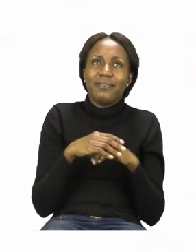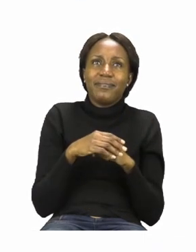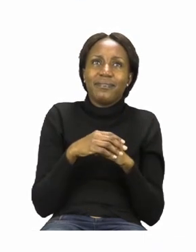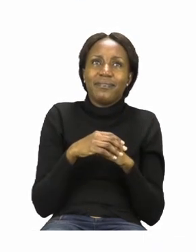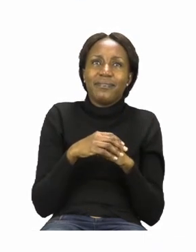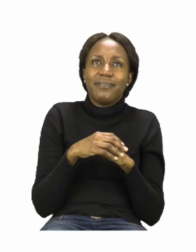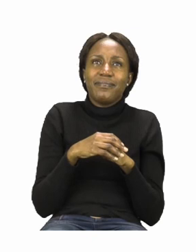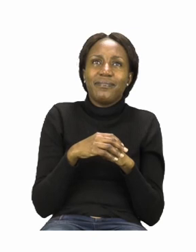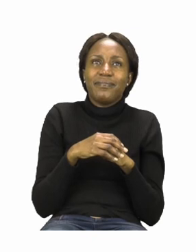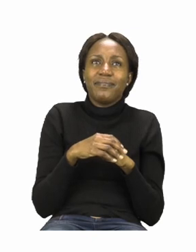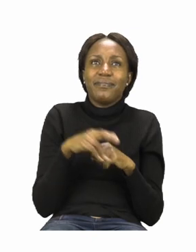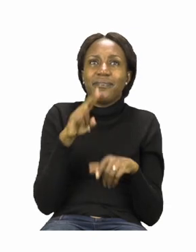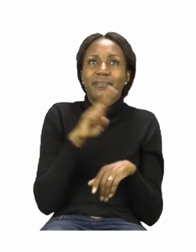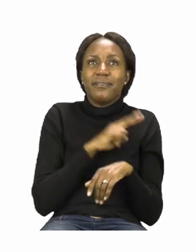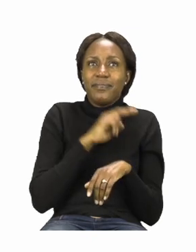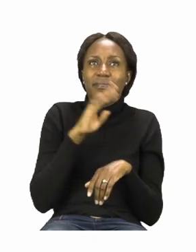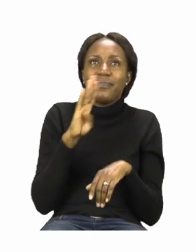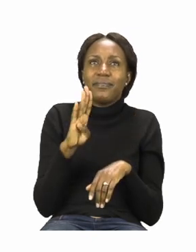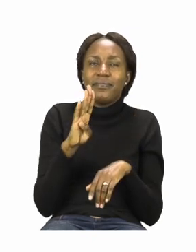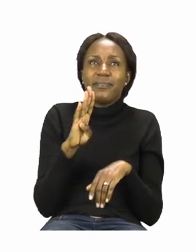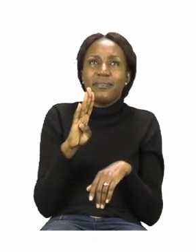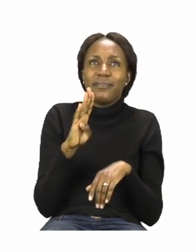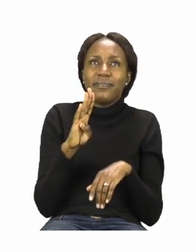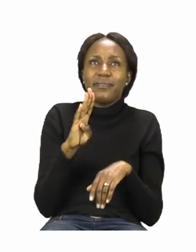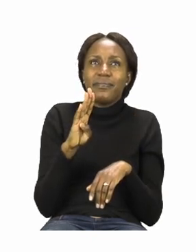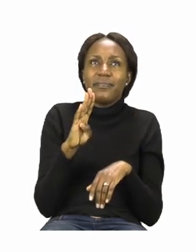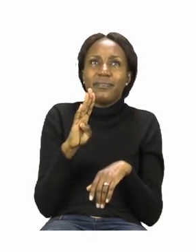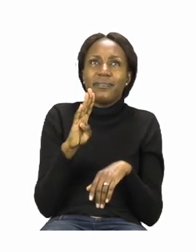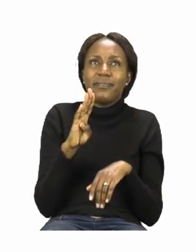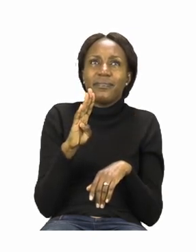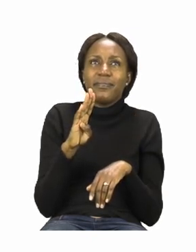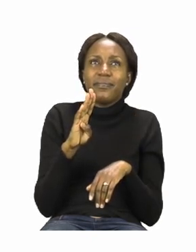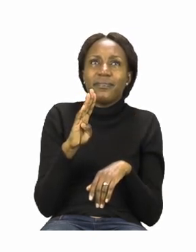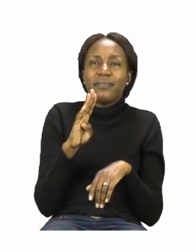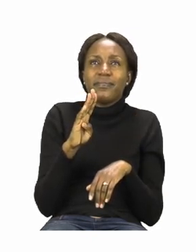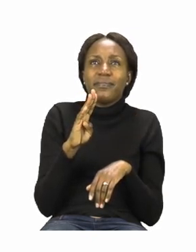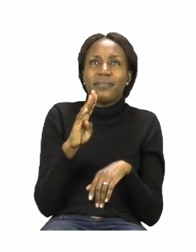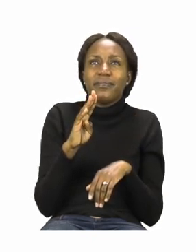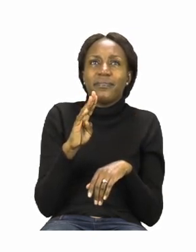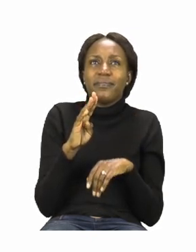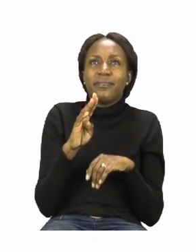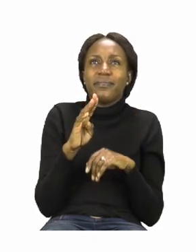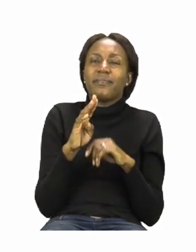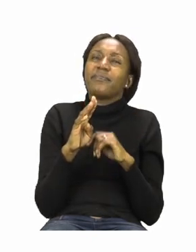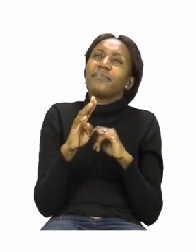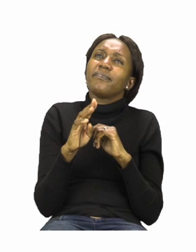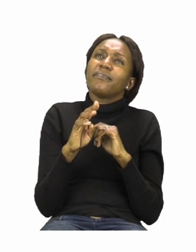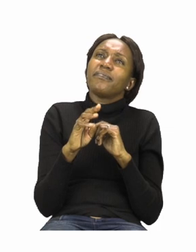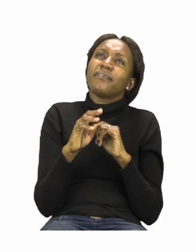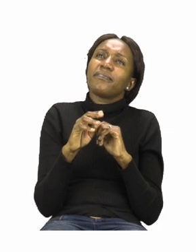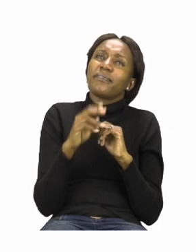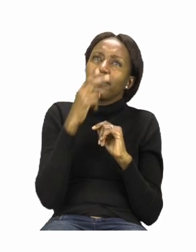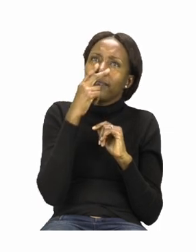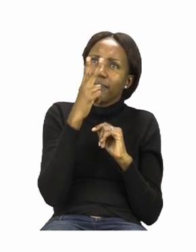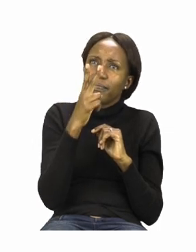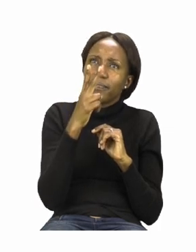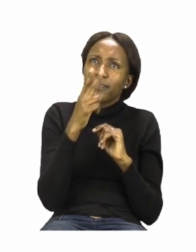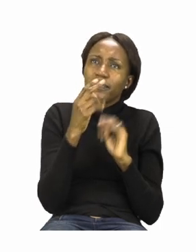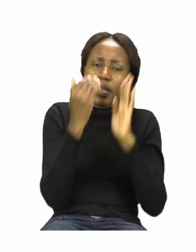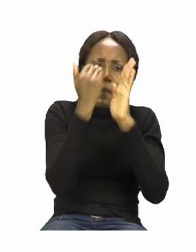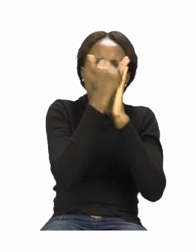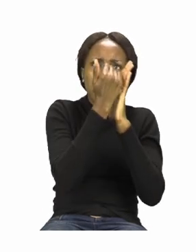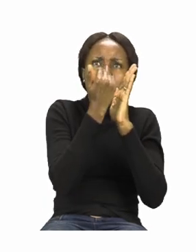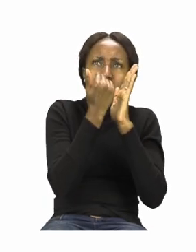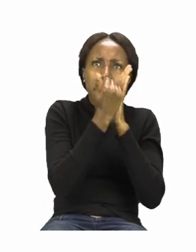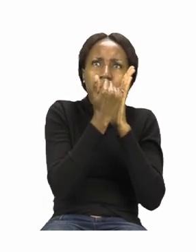On page 24 we are going to be following a set of instructions. Now the instructions. Now are there